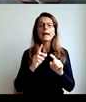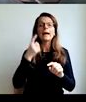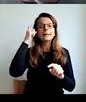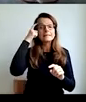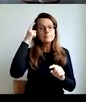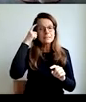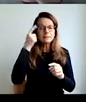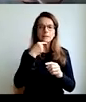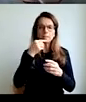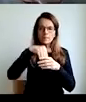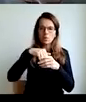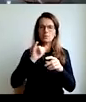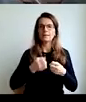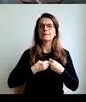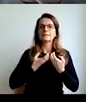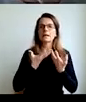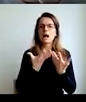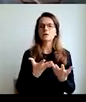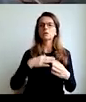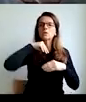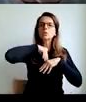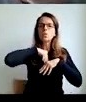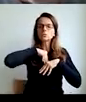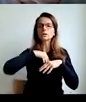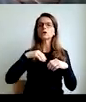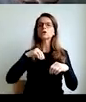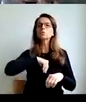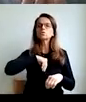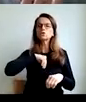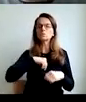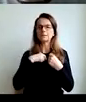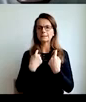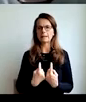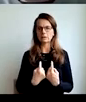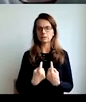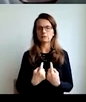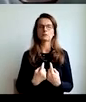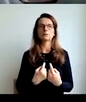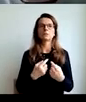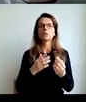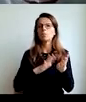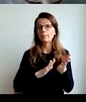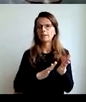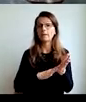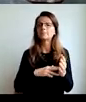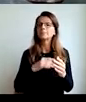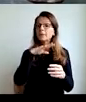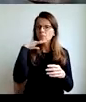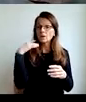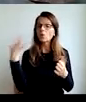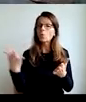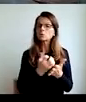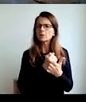they are eating, and so on, sensible discussion is to express your internal